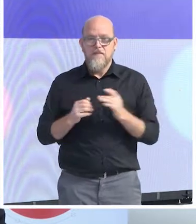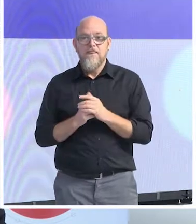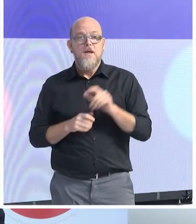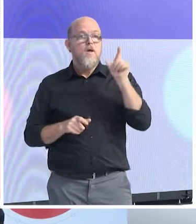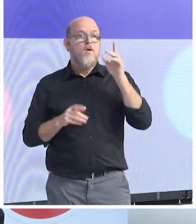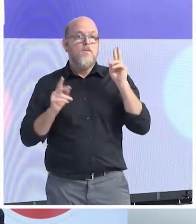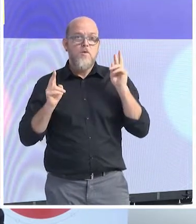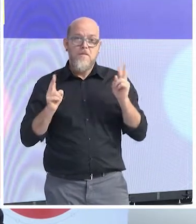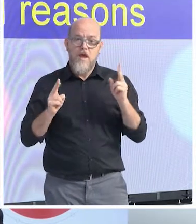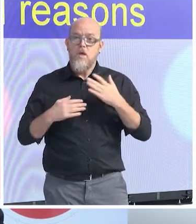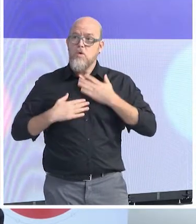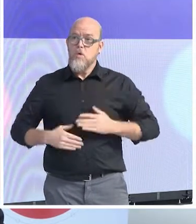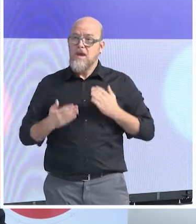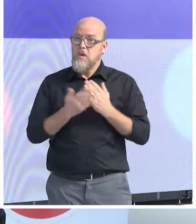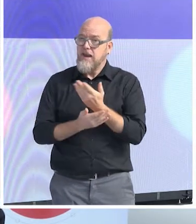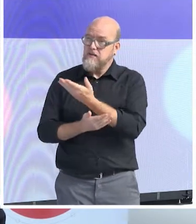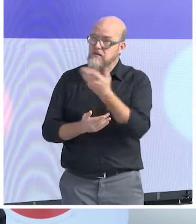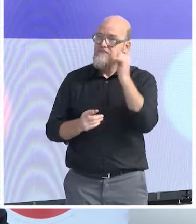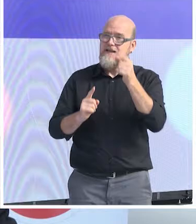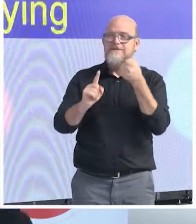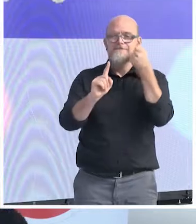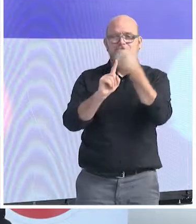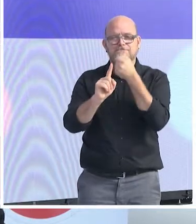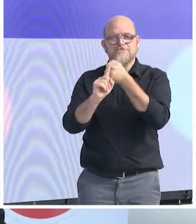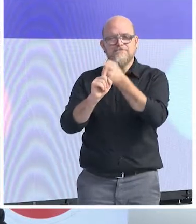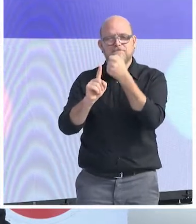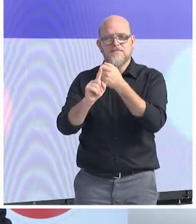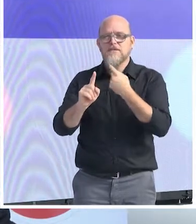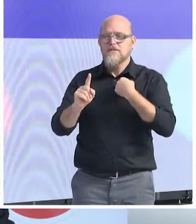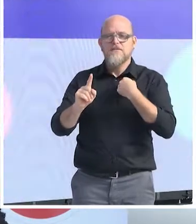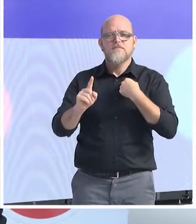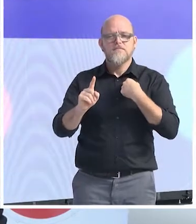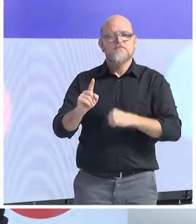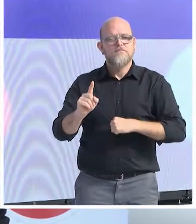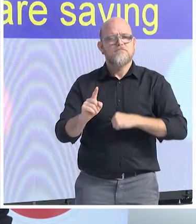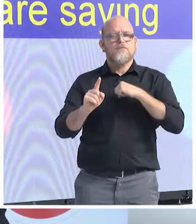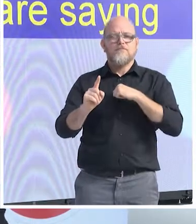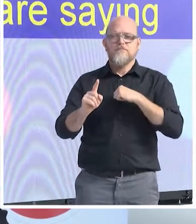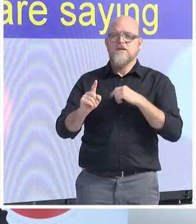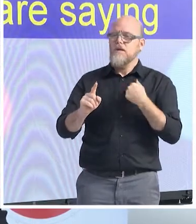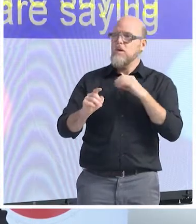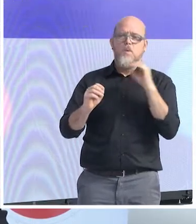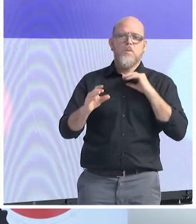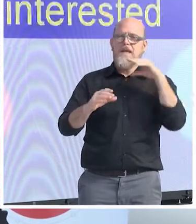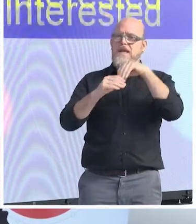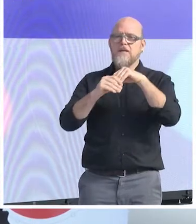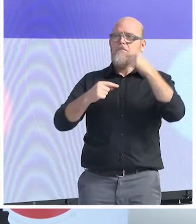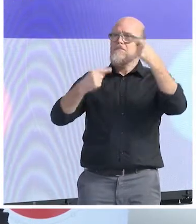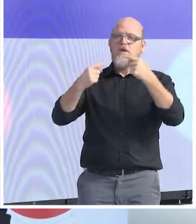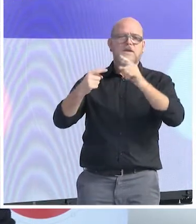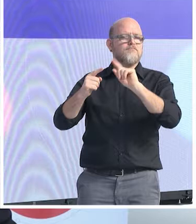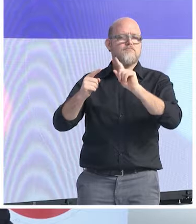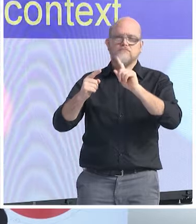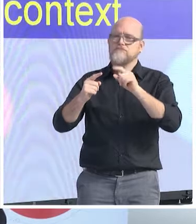have been proud of trying to be non-political. You're staying for a norm. You're not interested kind of in the political context and political